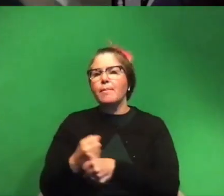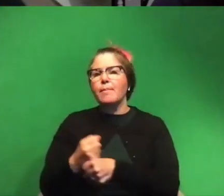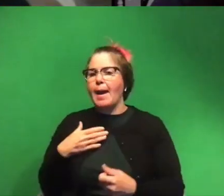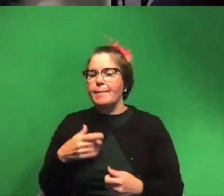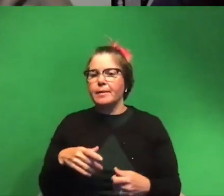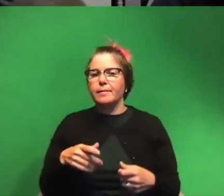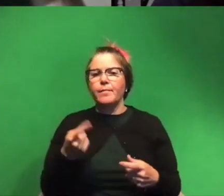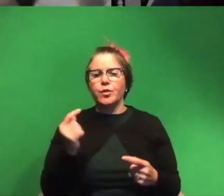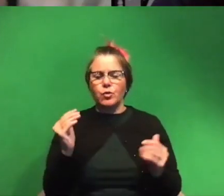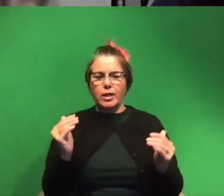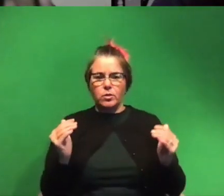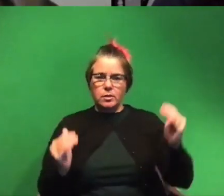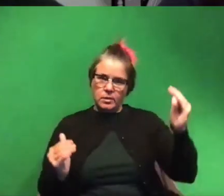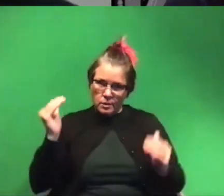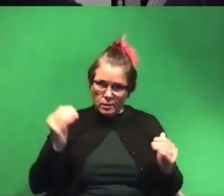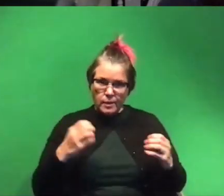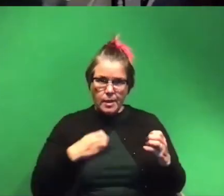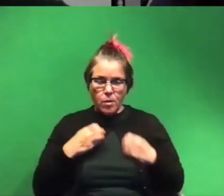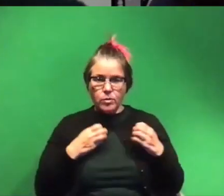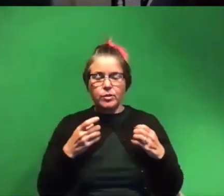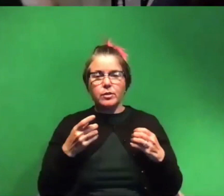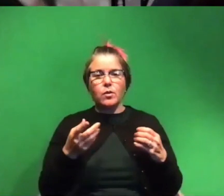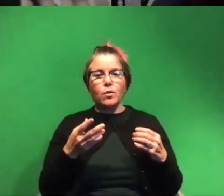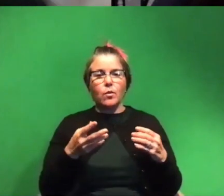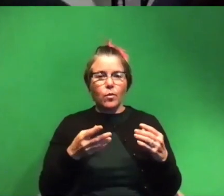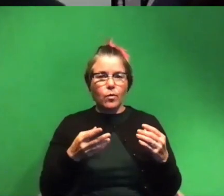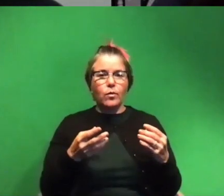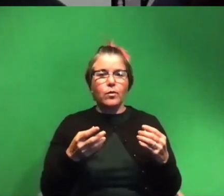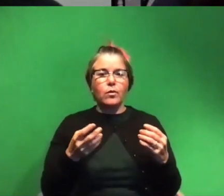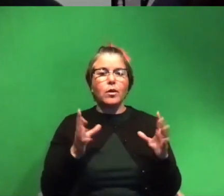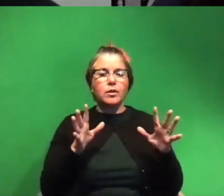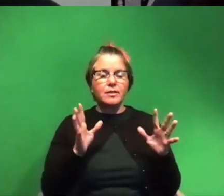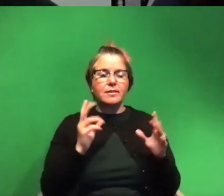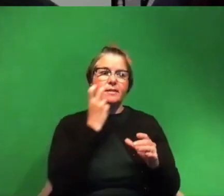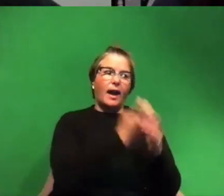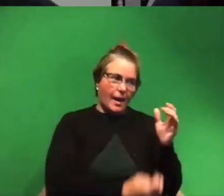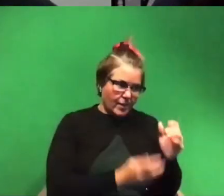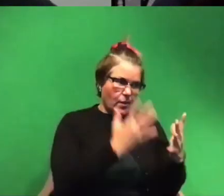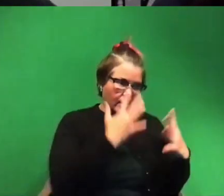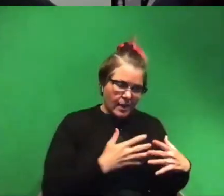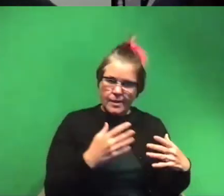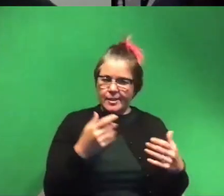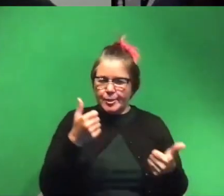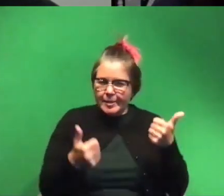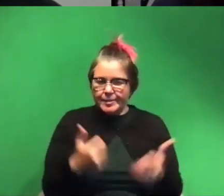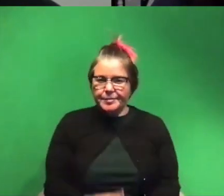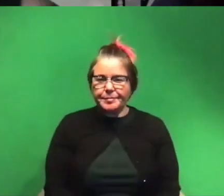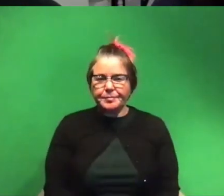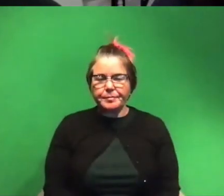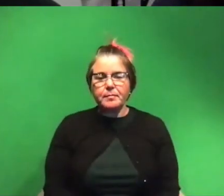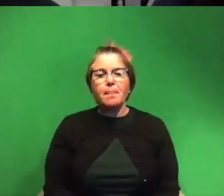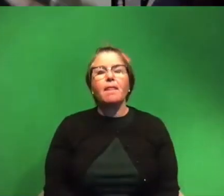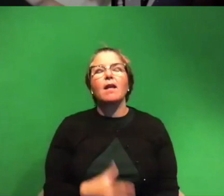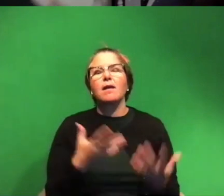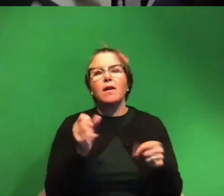counter the emotion are you trying to kind of invest in or dive into that emotion um and there's a lot of work